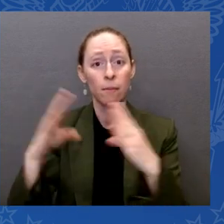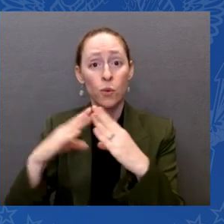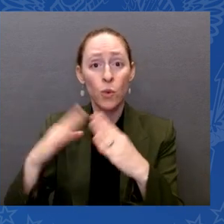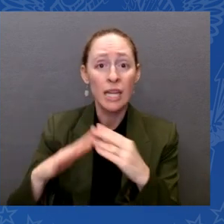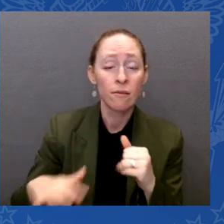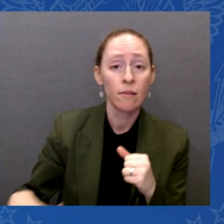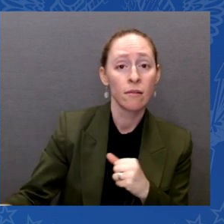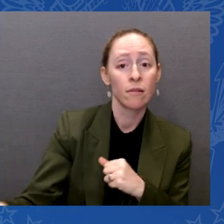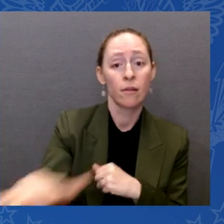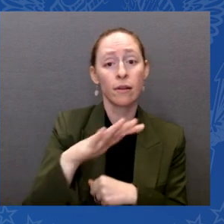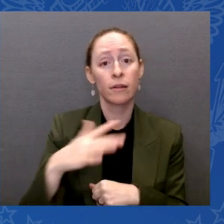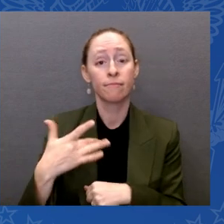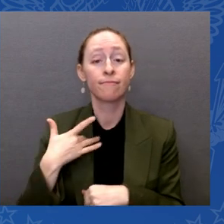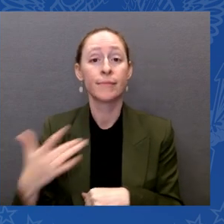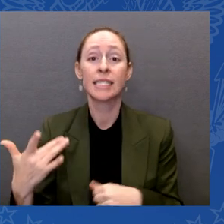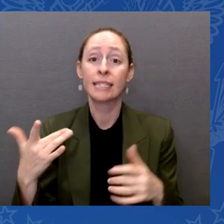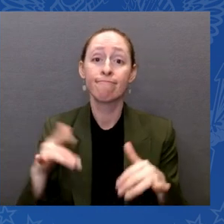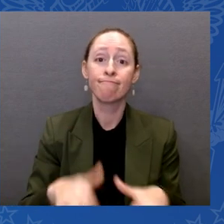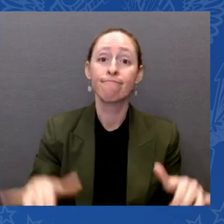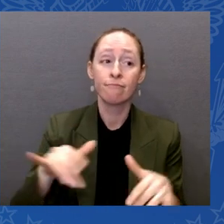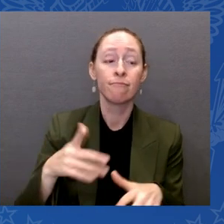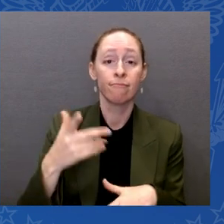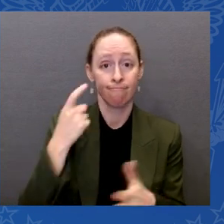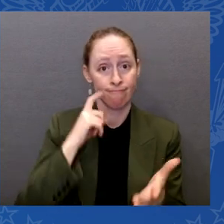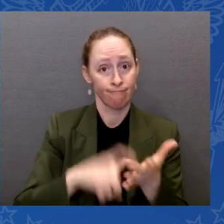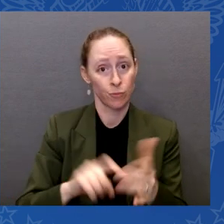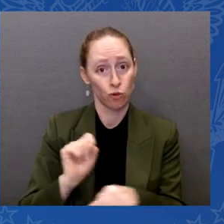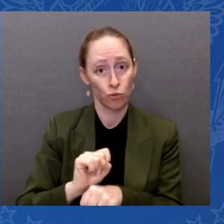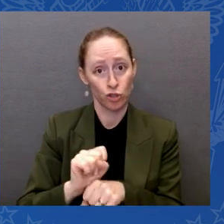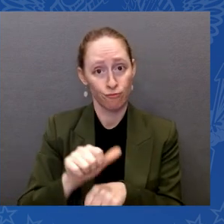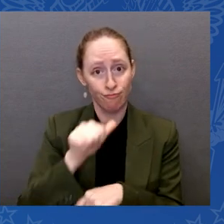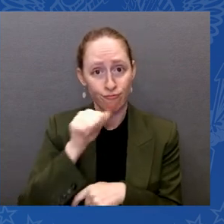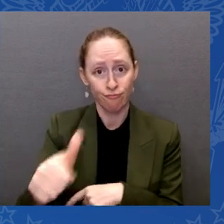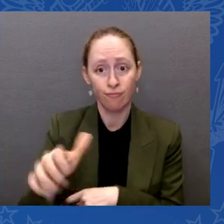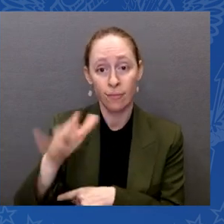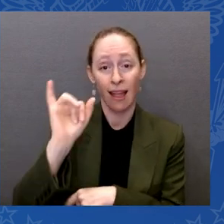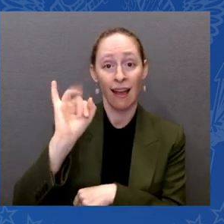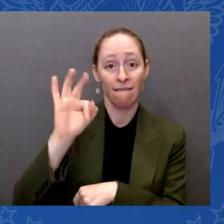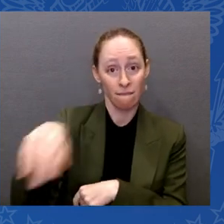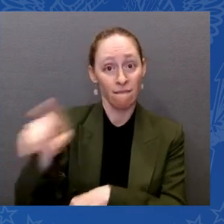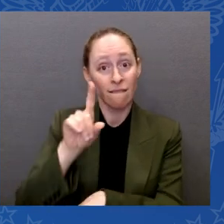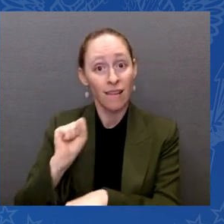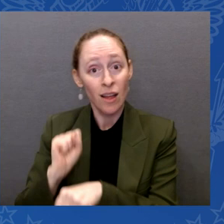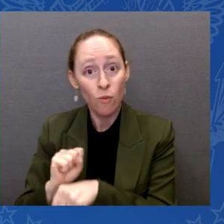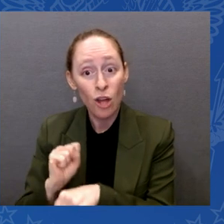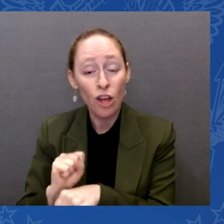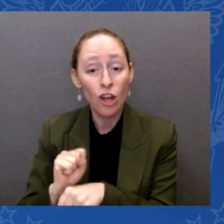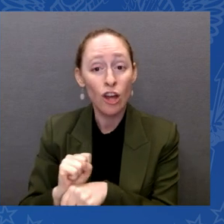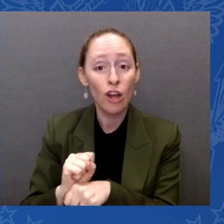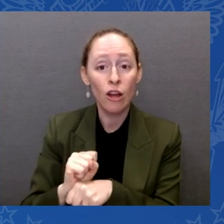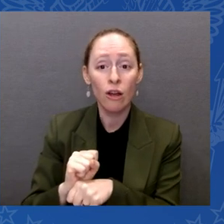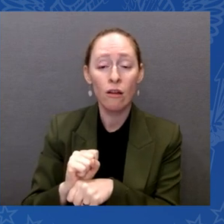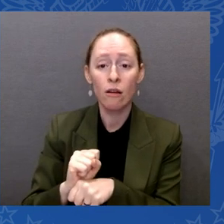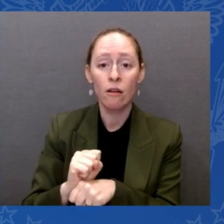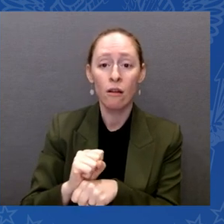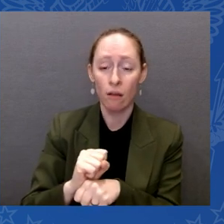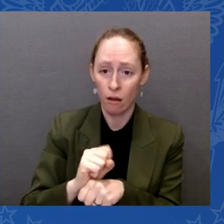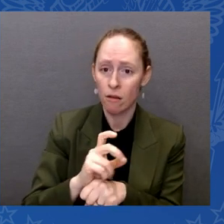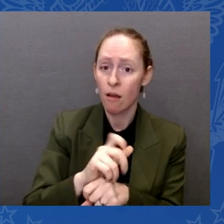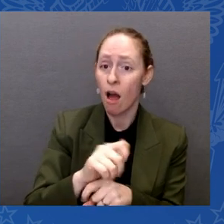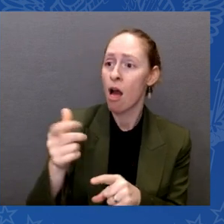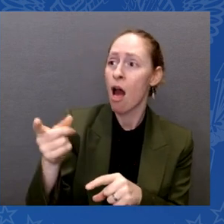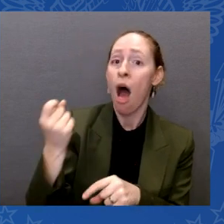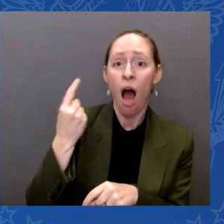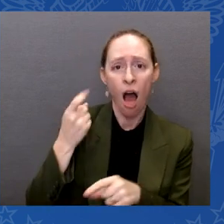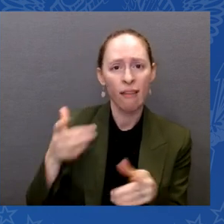often earn less for the same work that's being done by others. We're also creating a new job by helping state and local